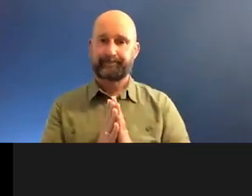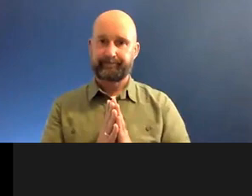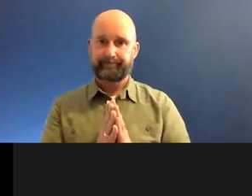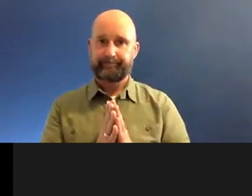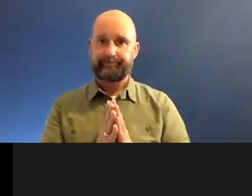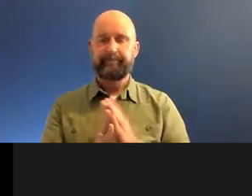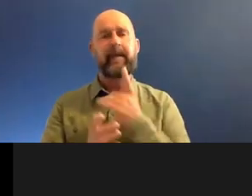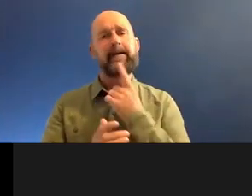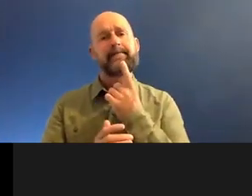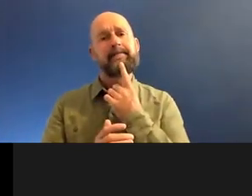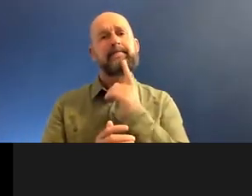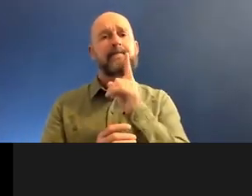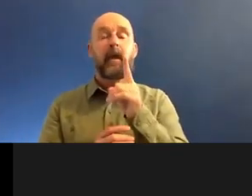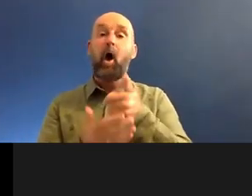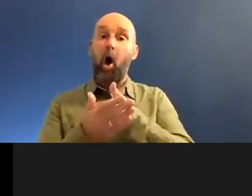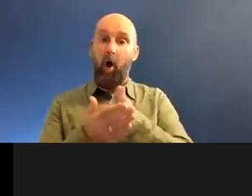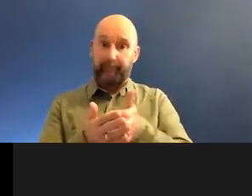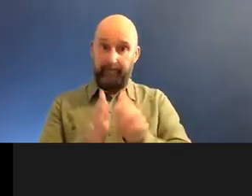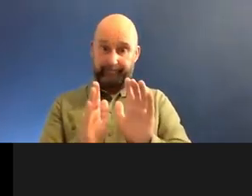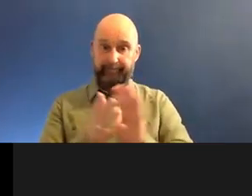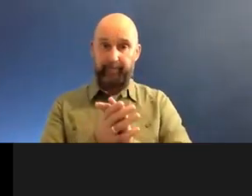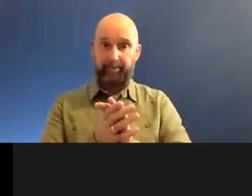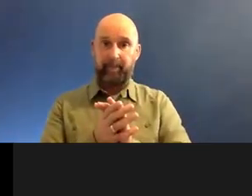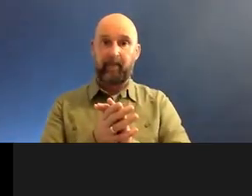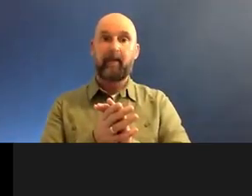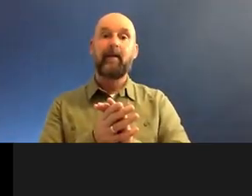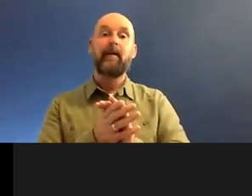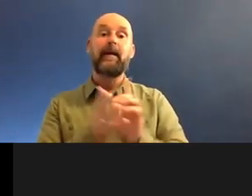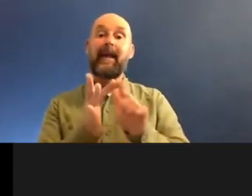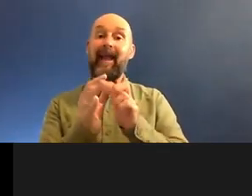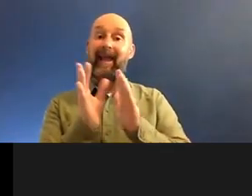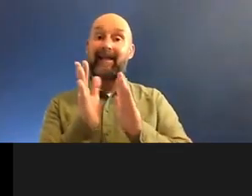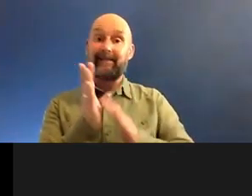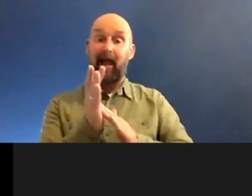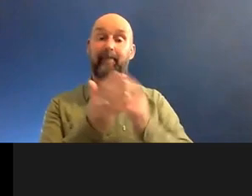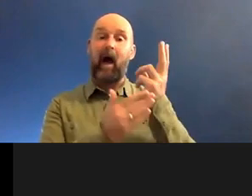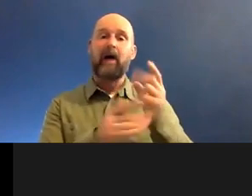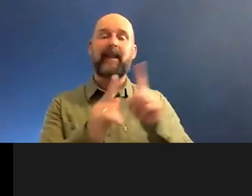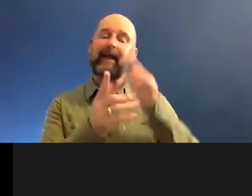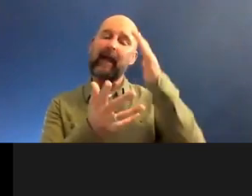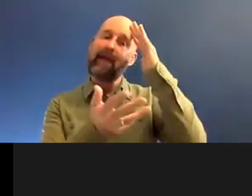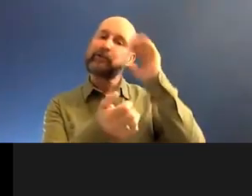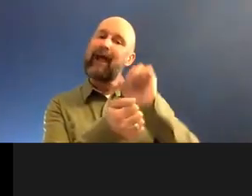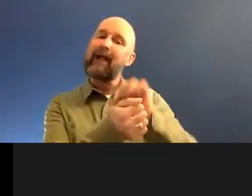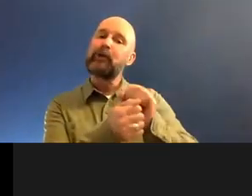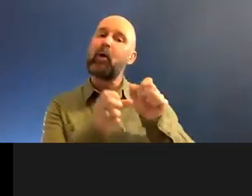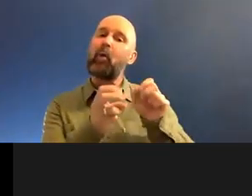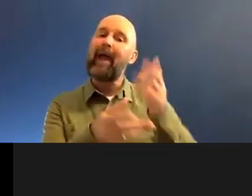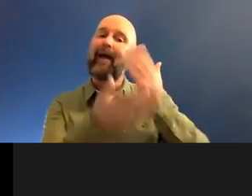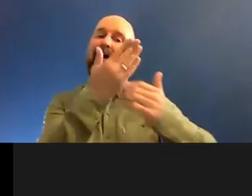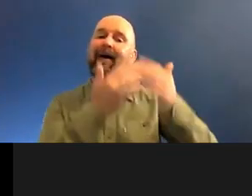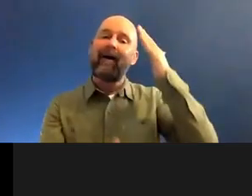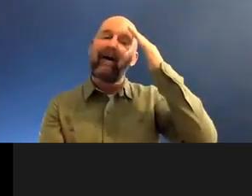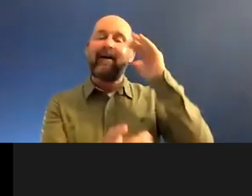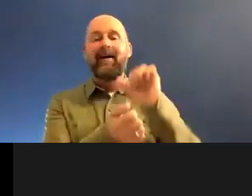um, we often look as in Islamic art in a nostalgic way, and it seems something